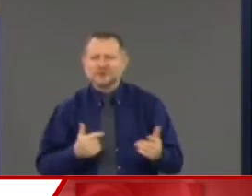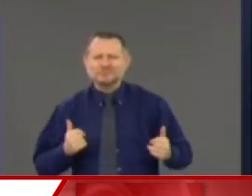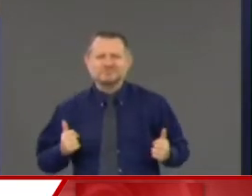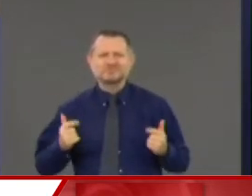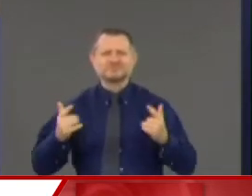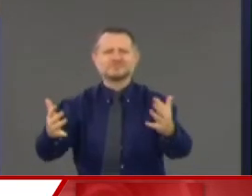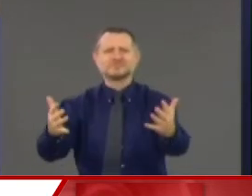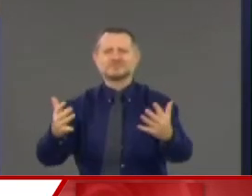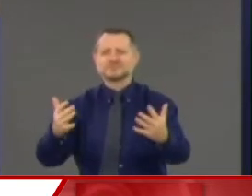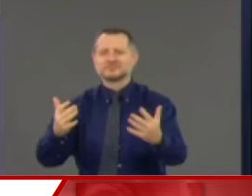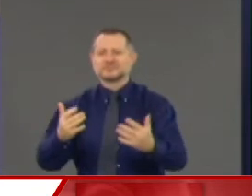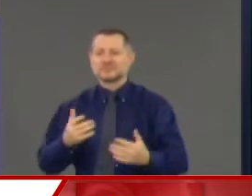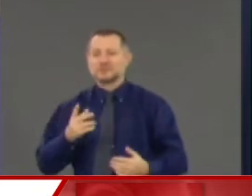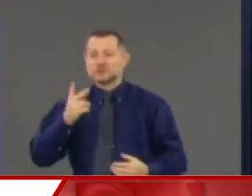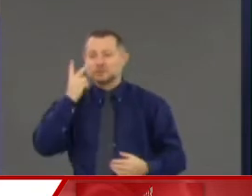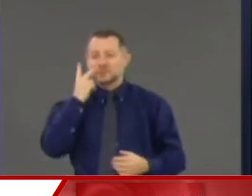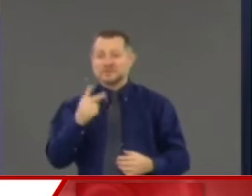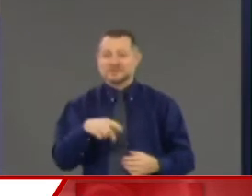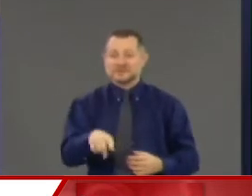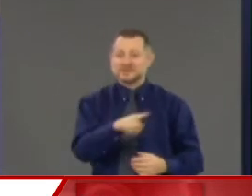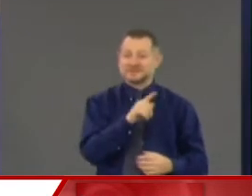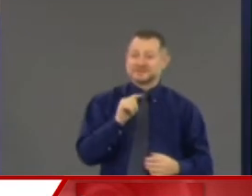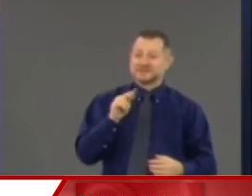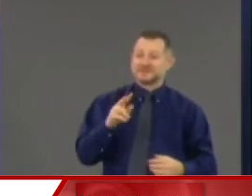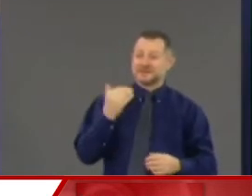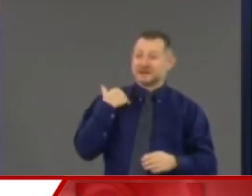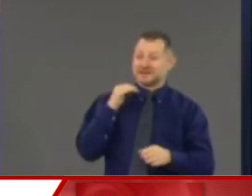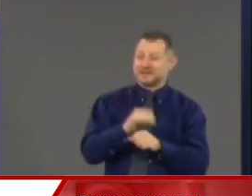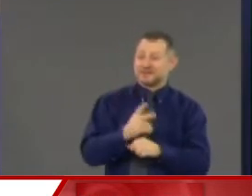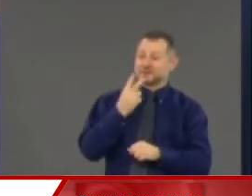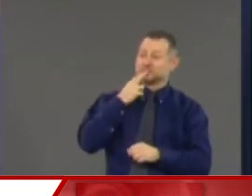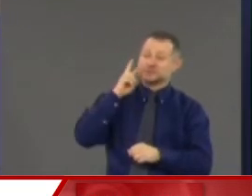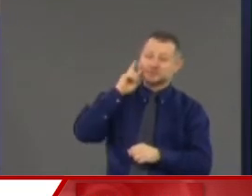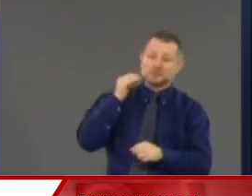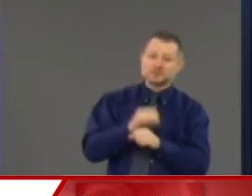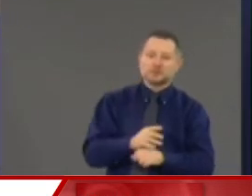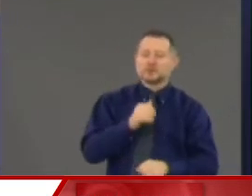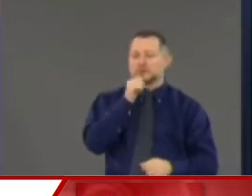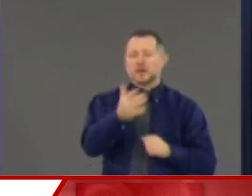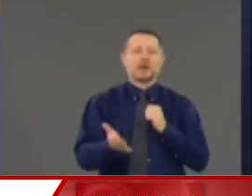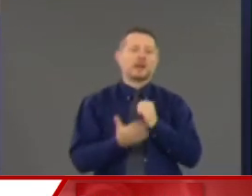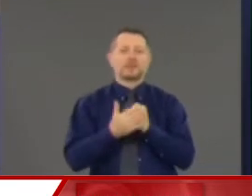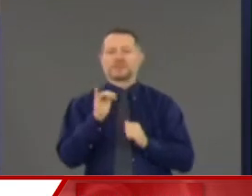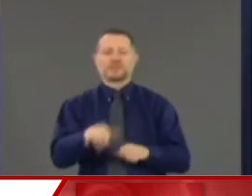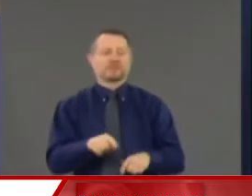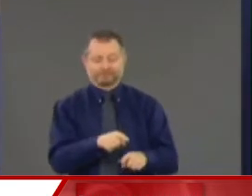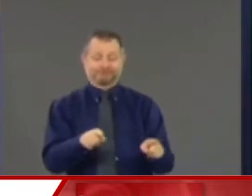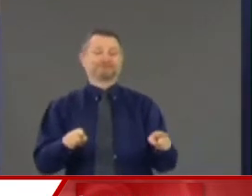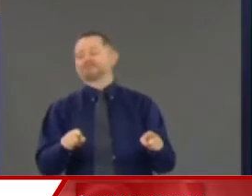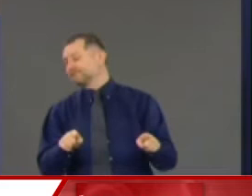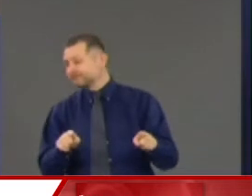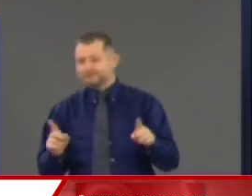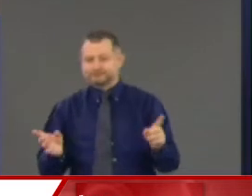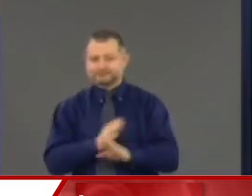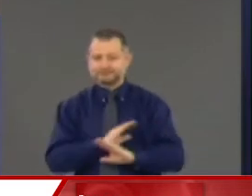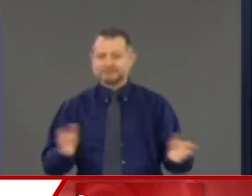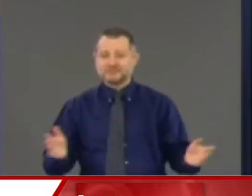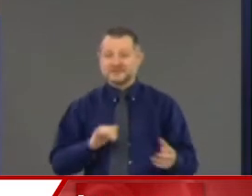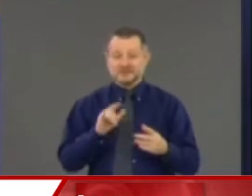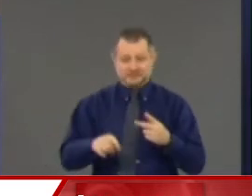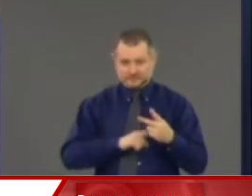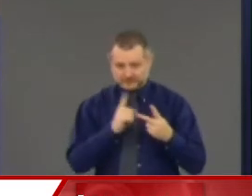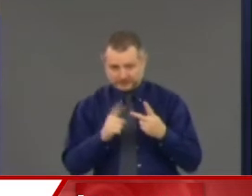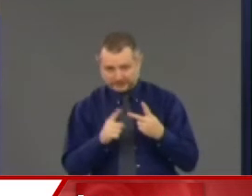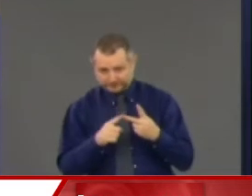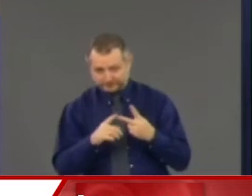What they saw on TV the past couple of nights is not helpful to that, number one. Number two, in terms